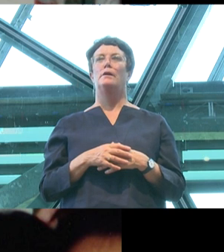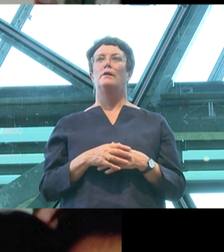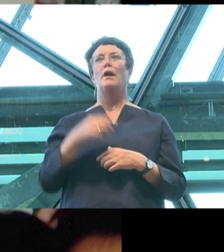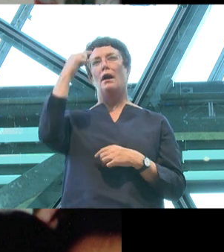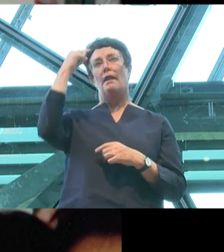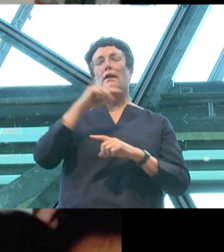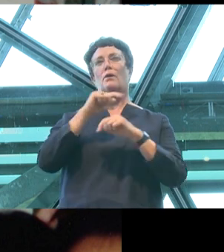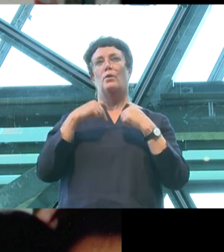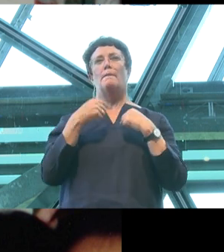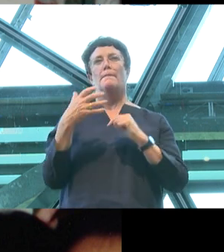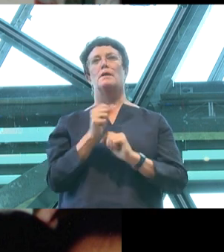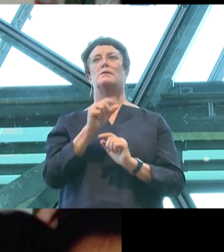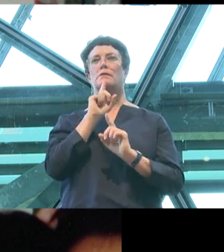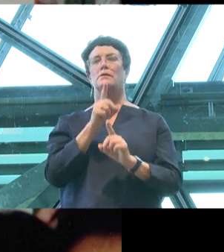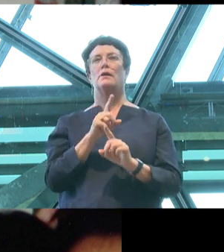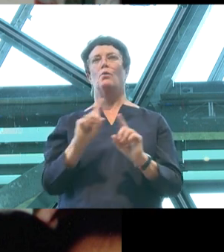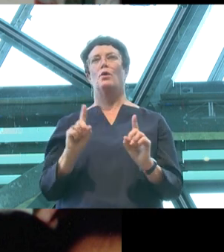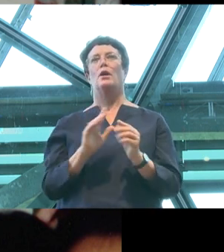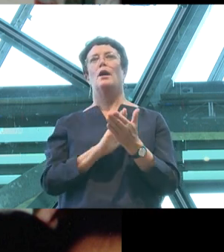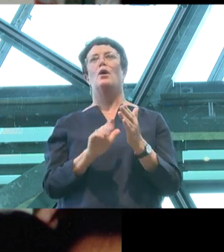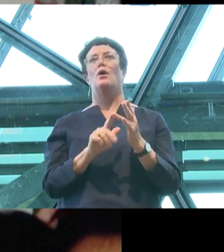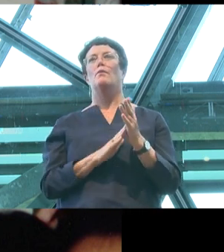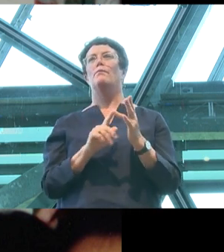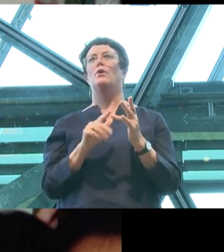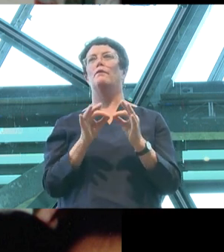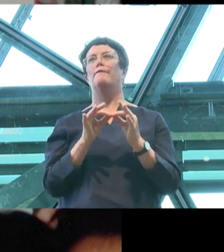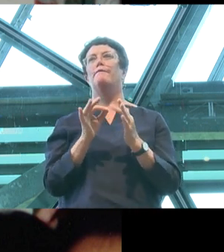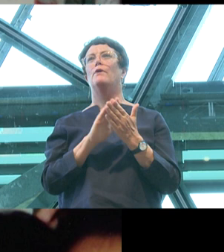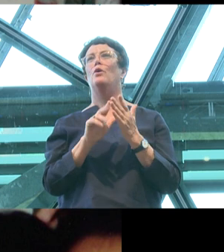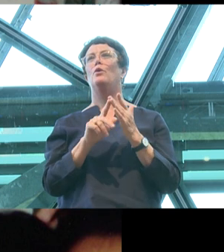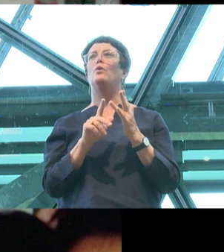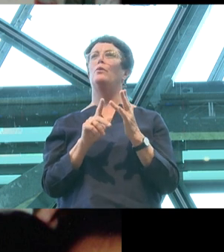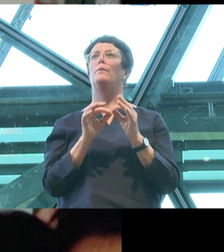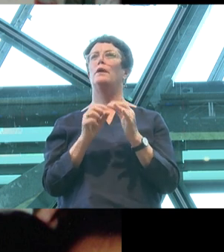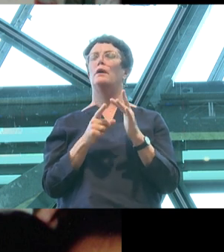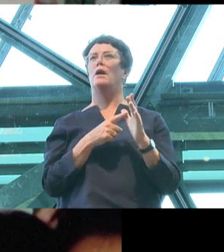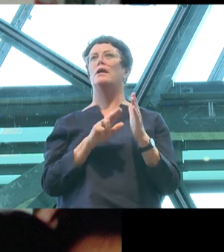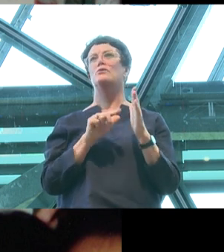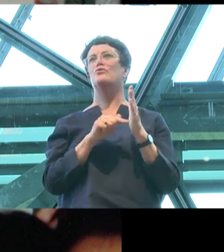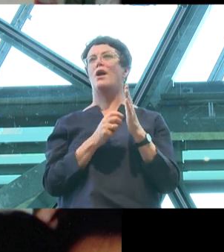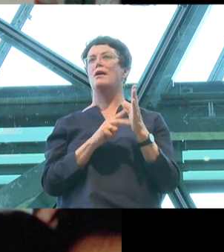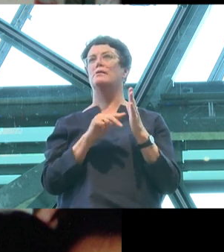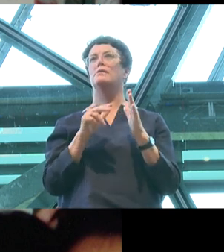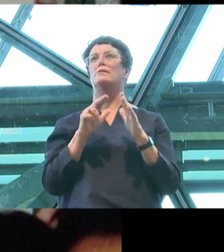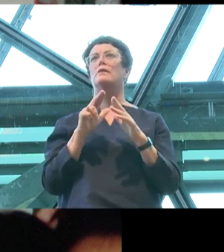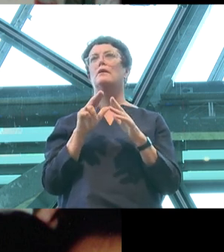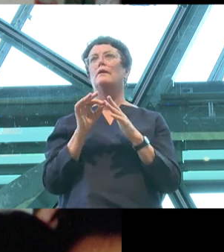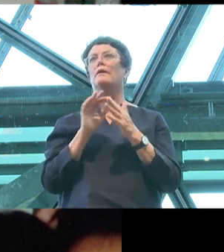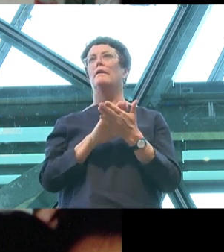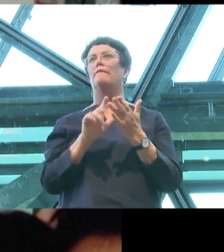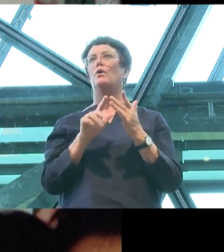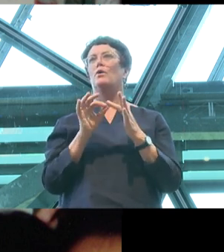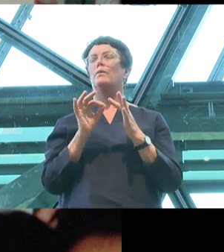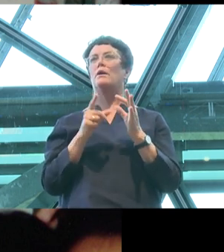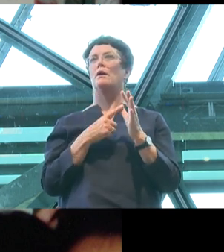think we also need to point out that homophobia and transphobia is a type of discrimination that doesn't just affect LGBTIQ